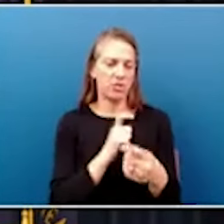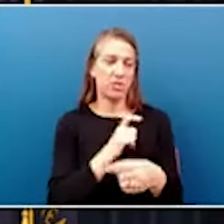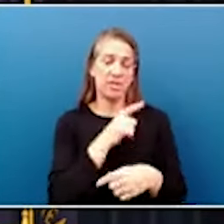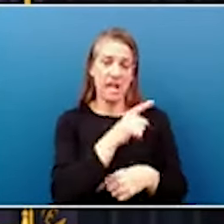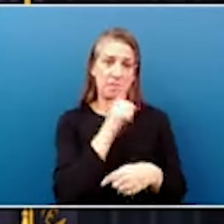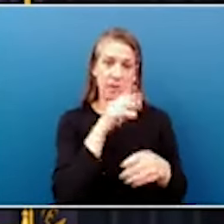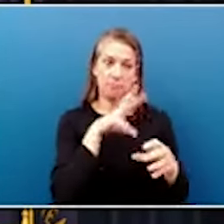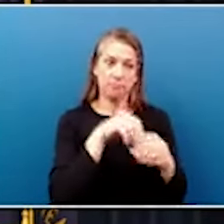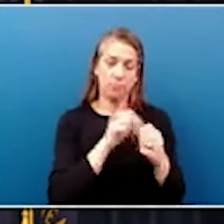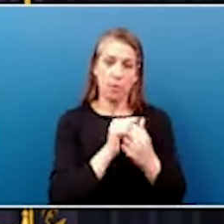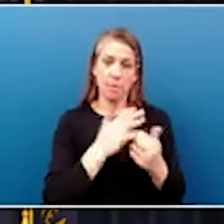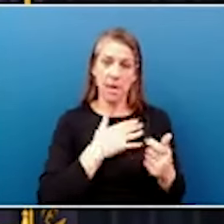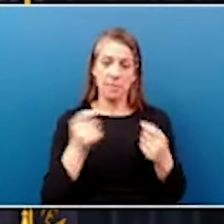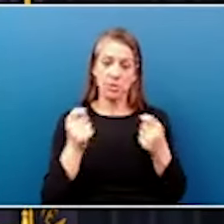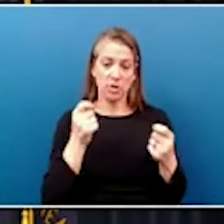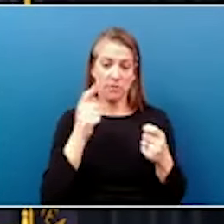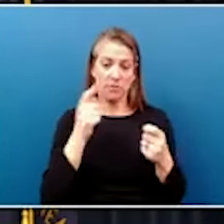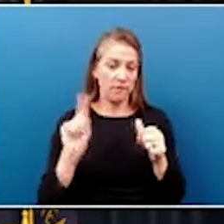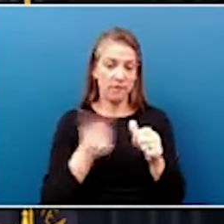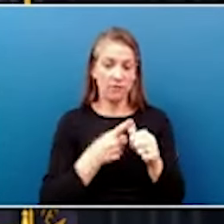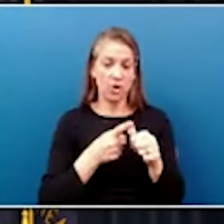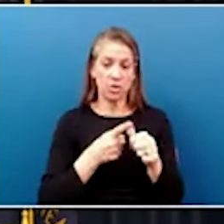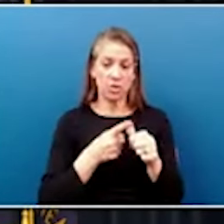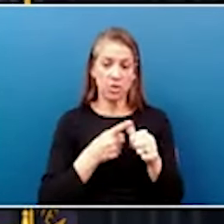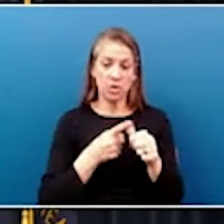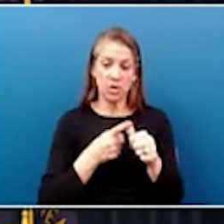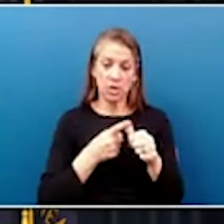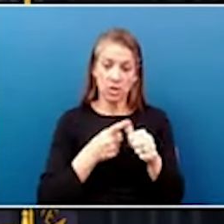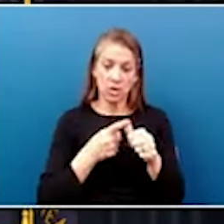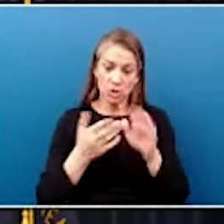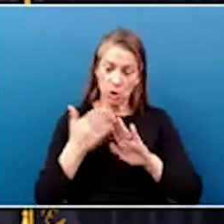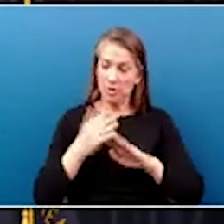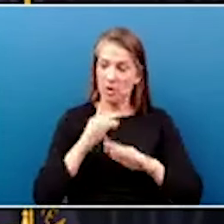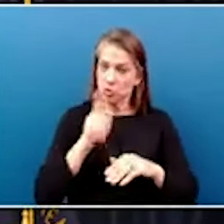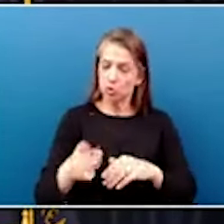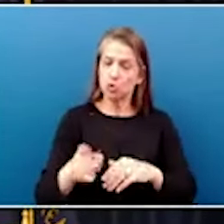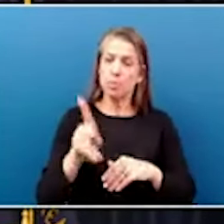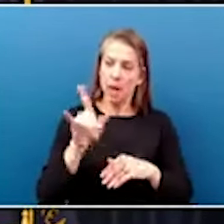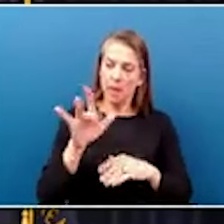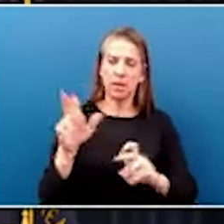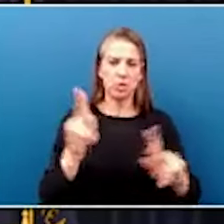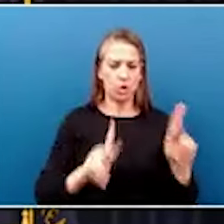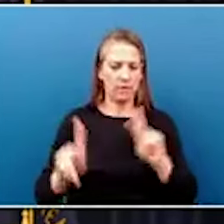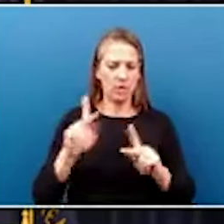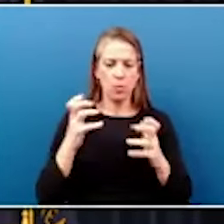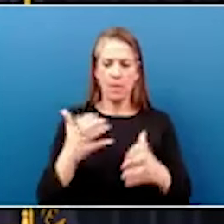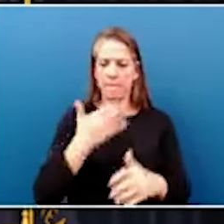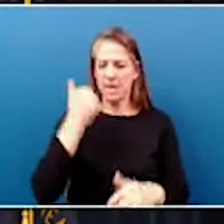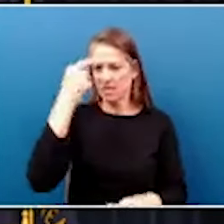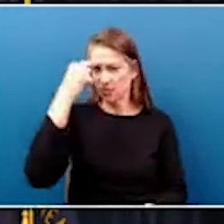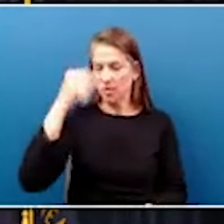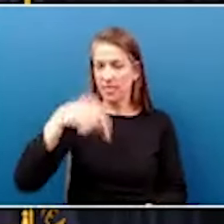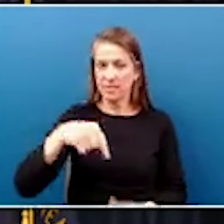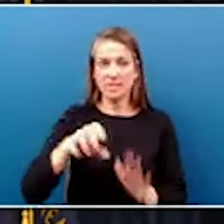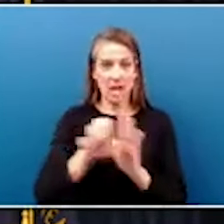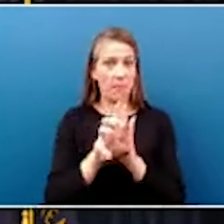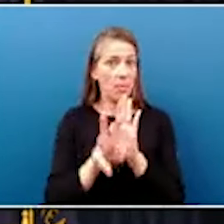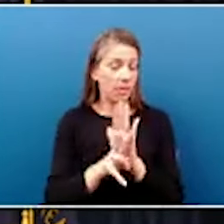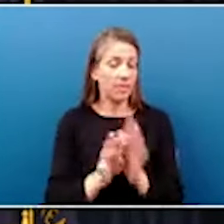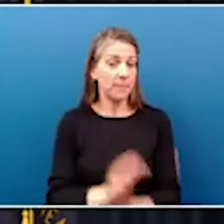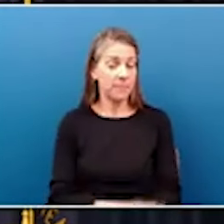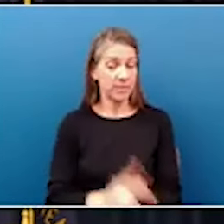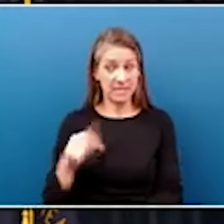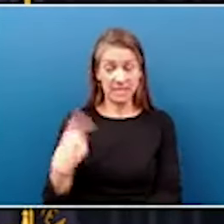since the beginning of my first term, and they are true public servants who want the very best for this Commonwealth. Since August of